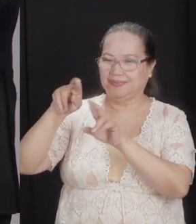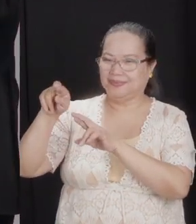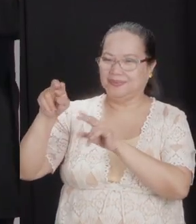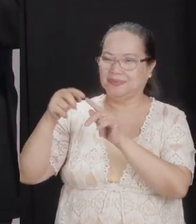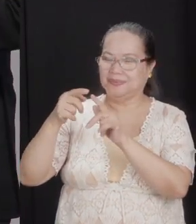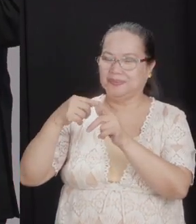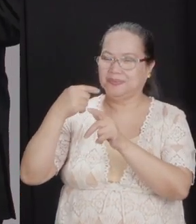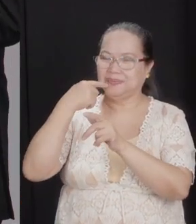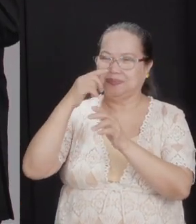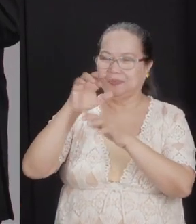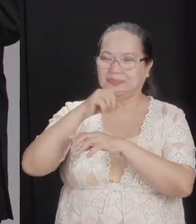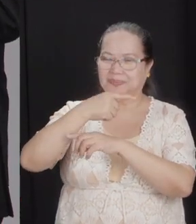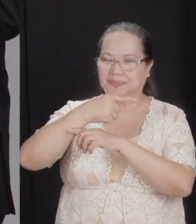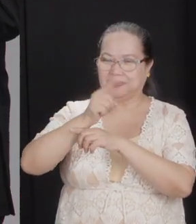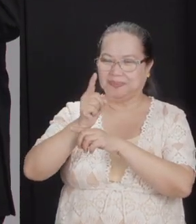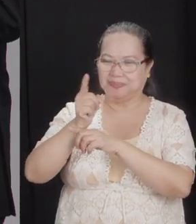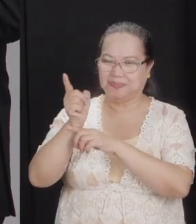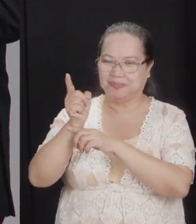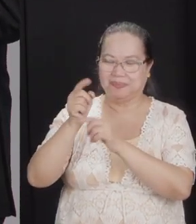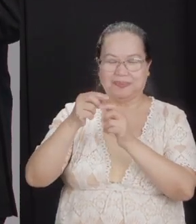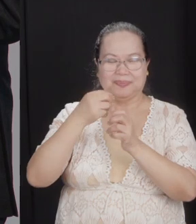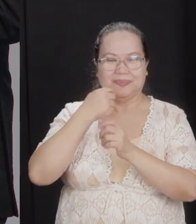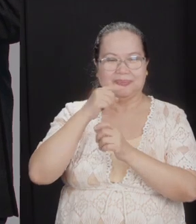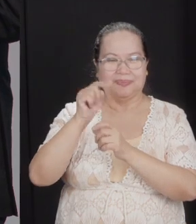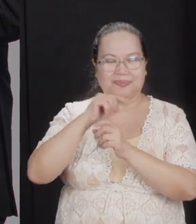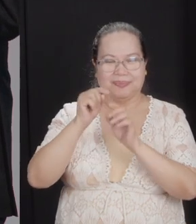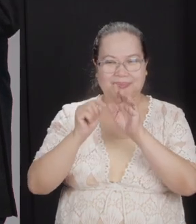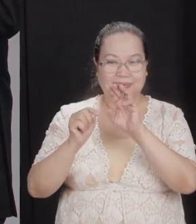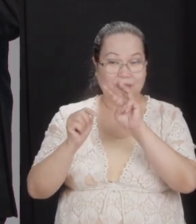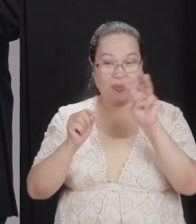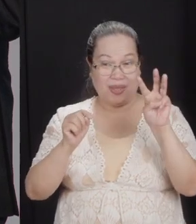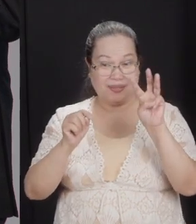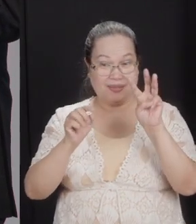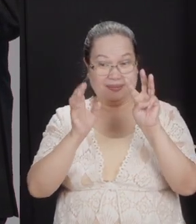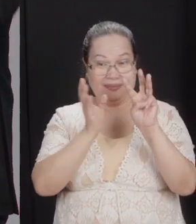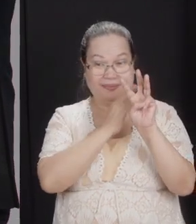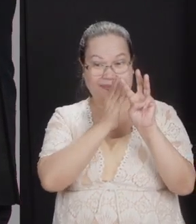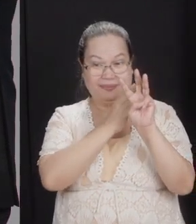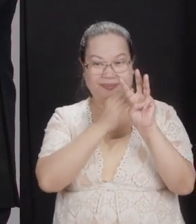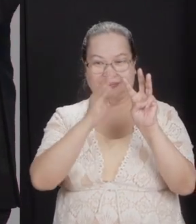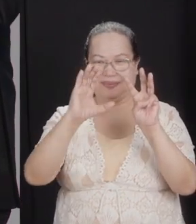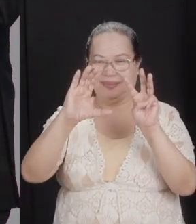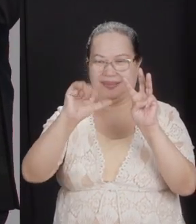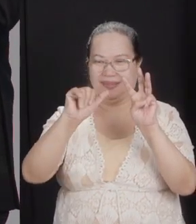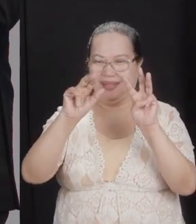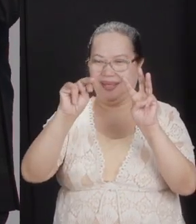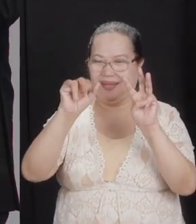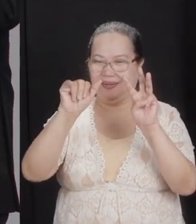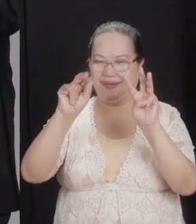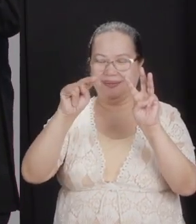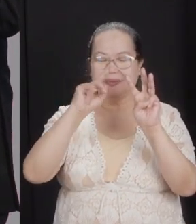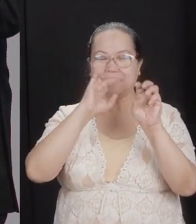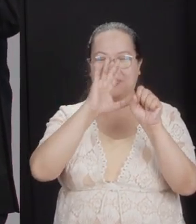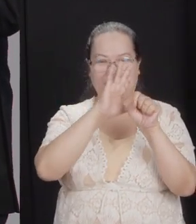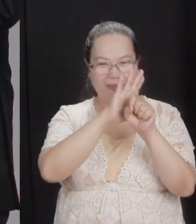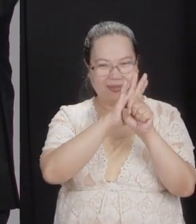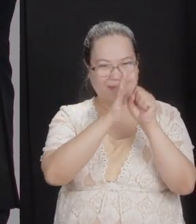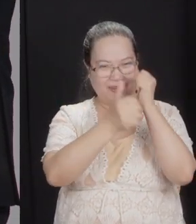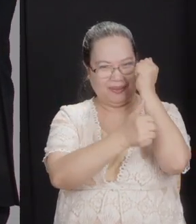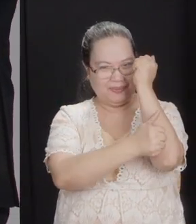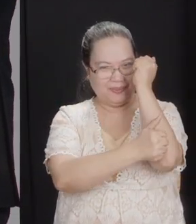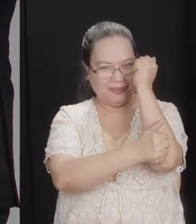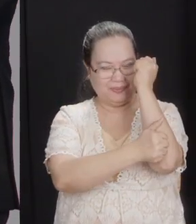the points of the compass, of course. And this is the western side. This is the land of Canaan, the land that was promised to Abraham